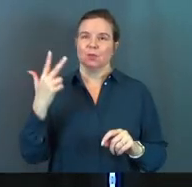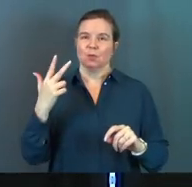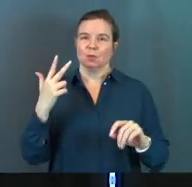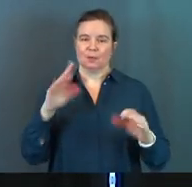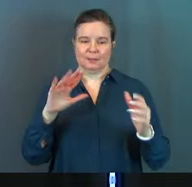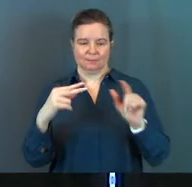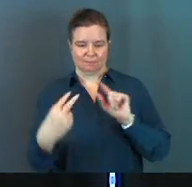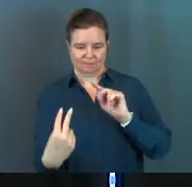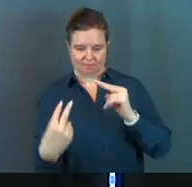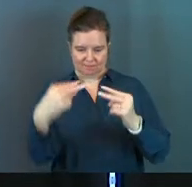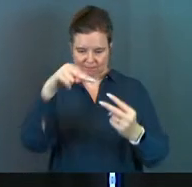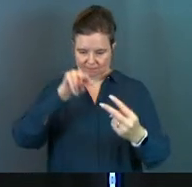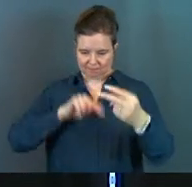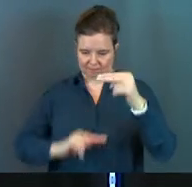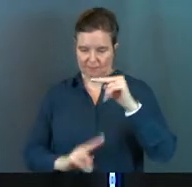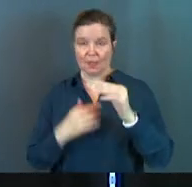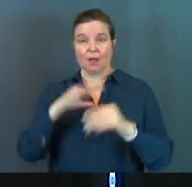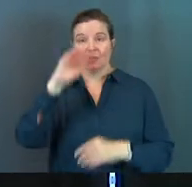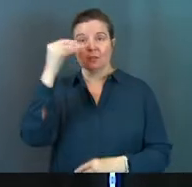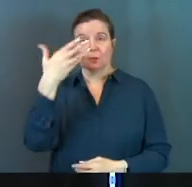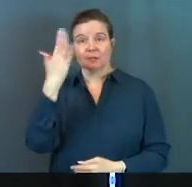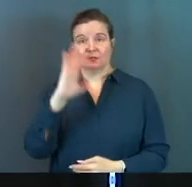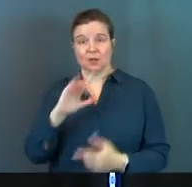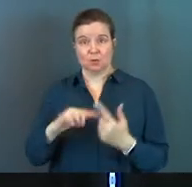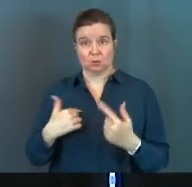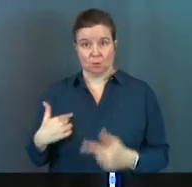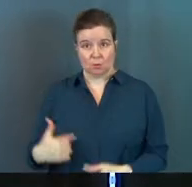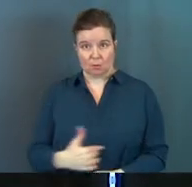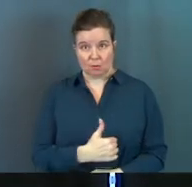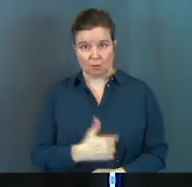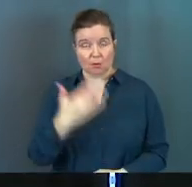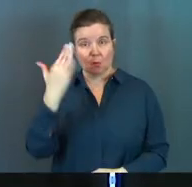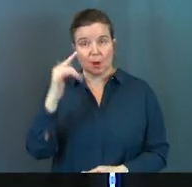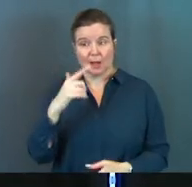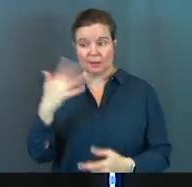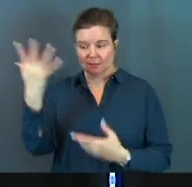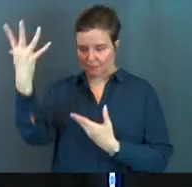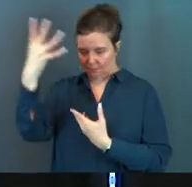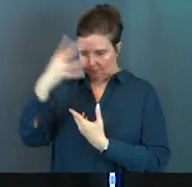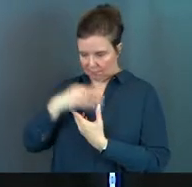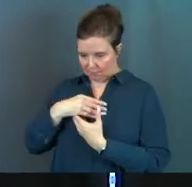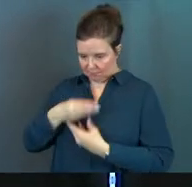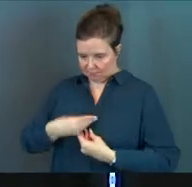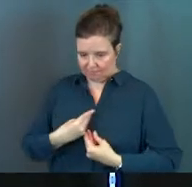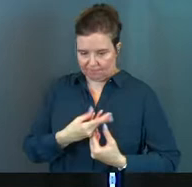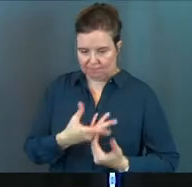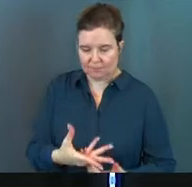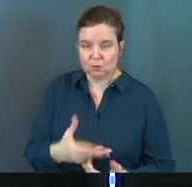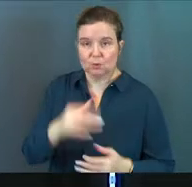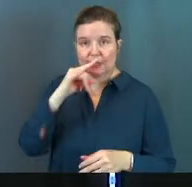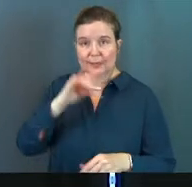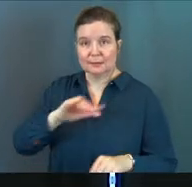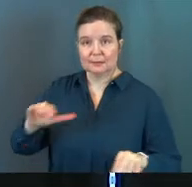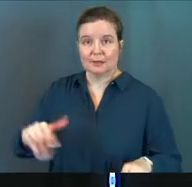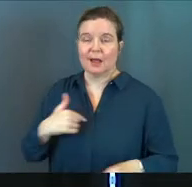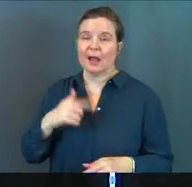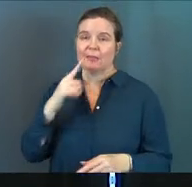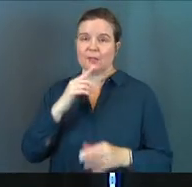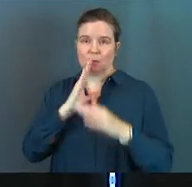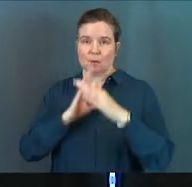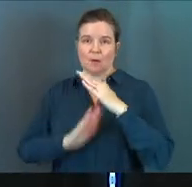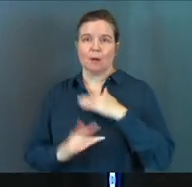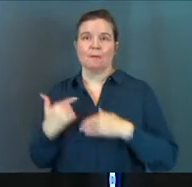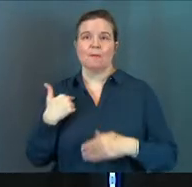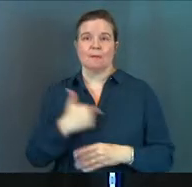refreshed view of the grace of God toward us so that we can give that grace toward our children. I think it's going to humble